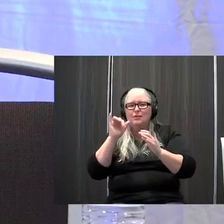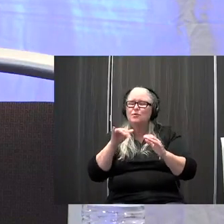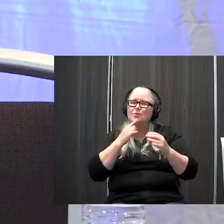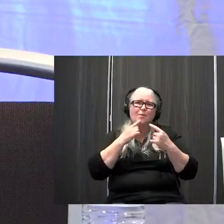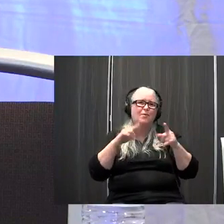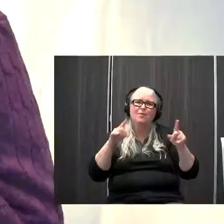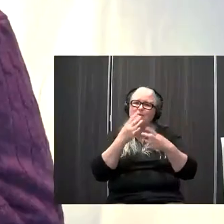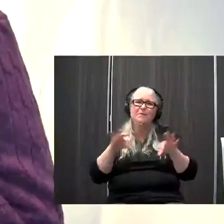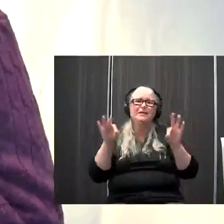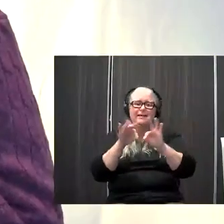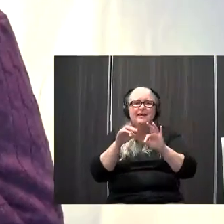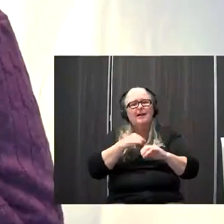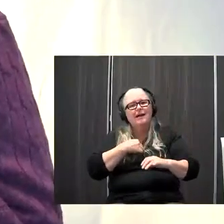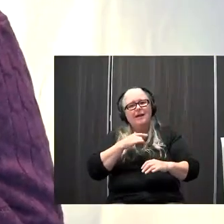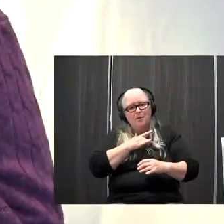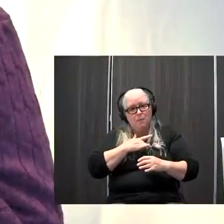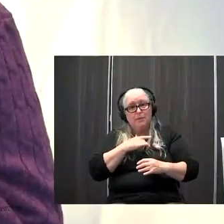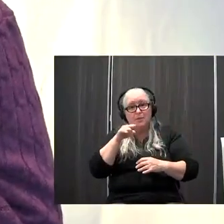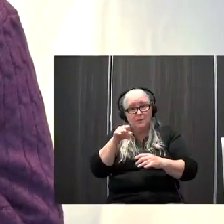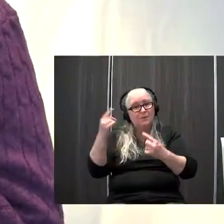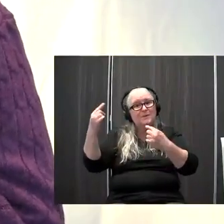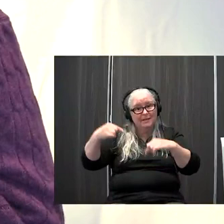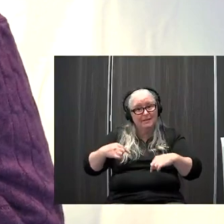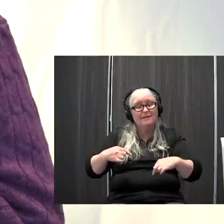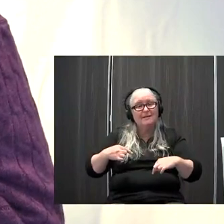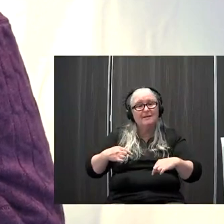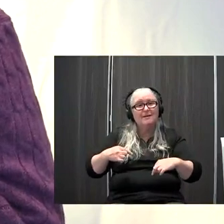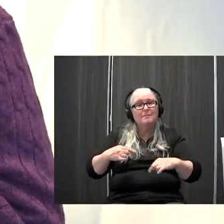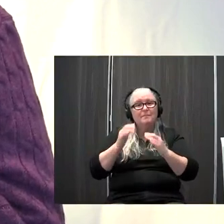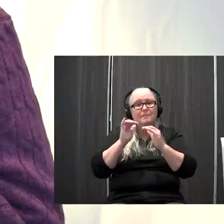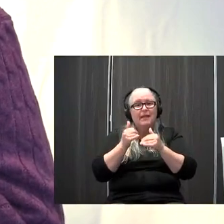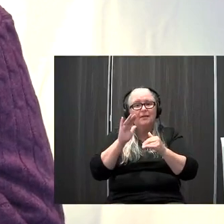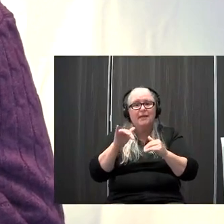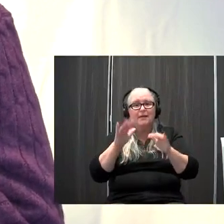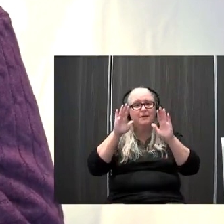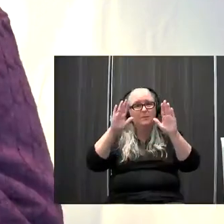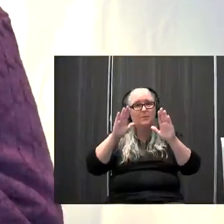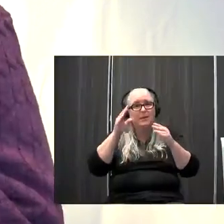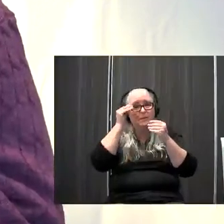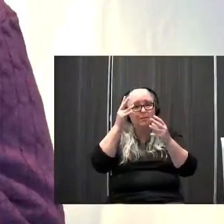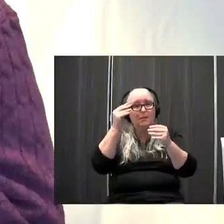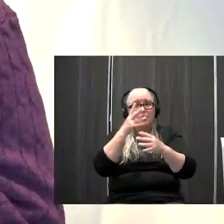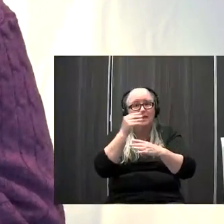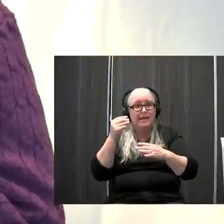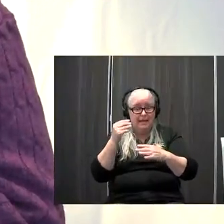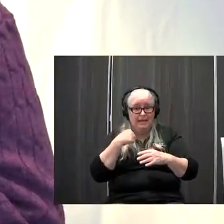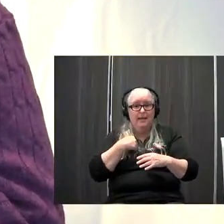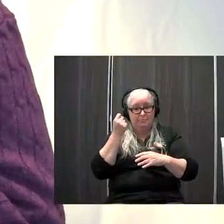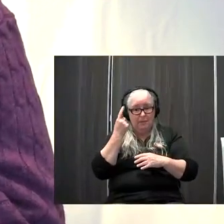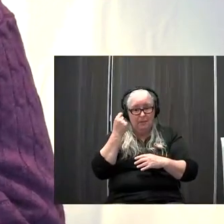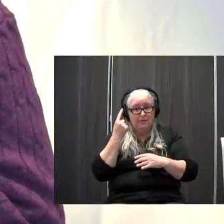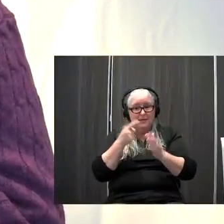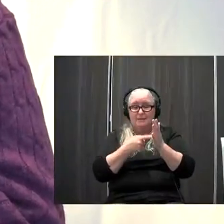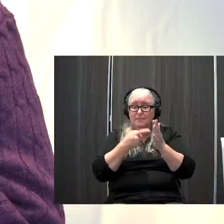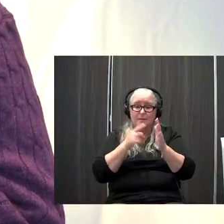no I really appreciate your all come in and how the great information you have I do also recognize sometimes families live in places that